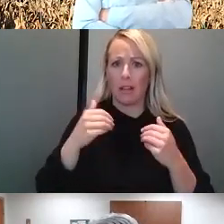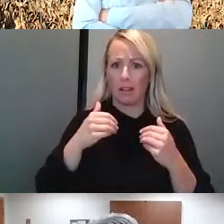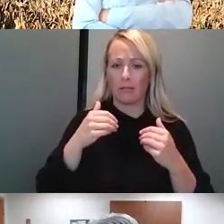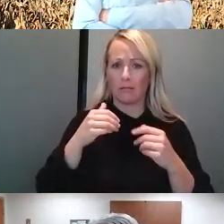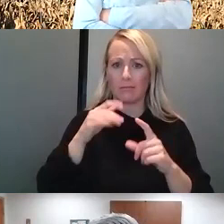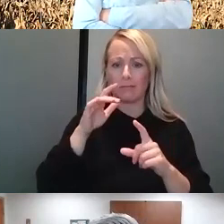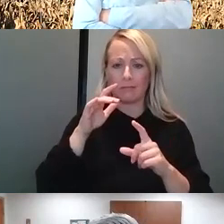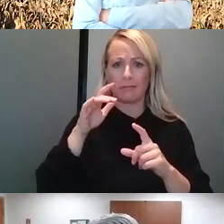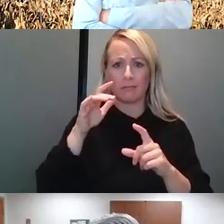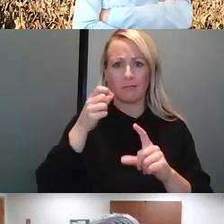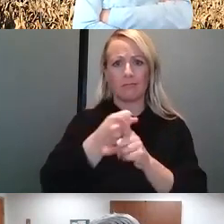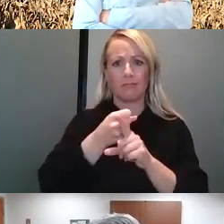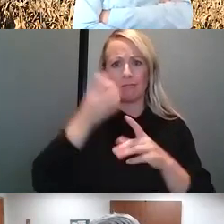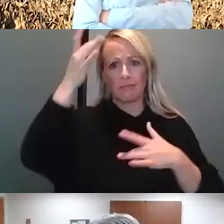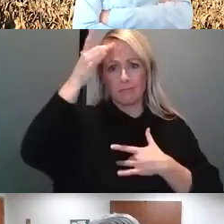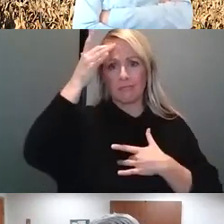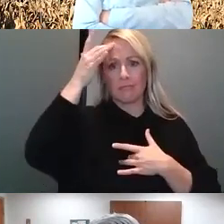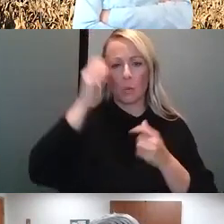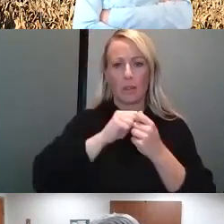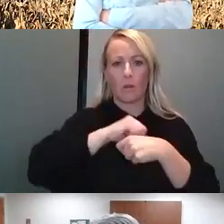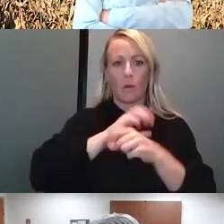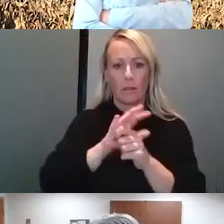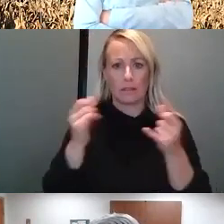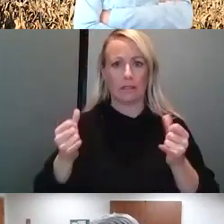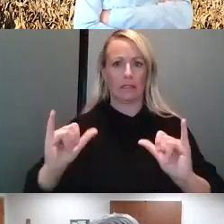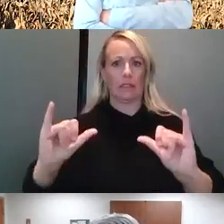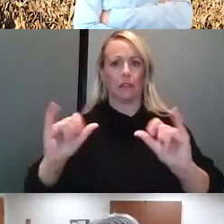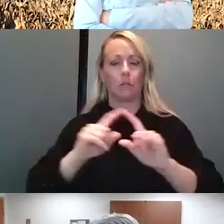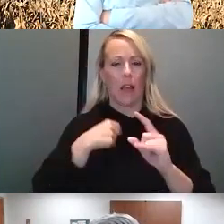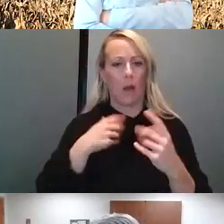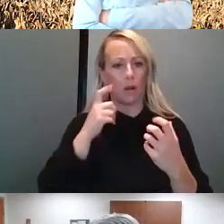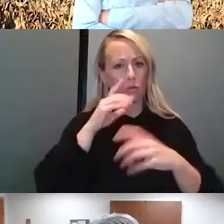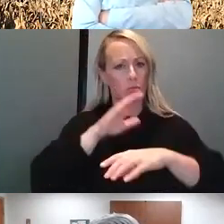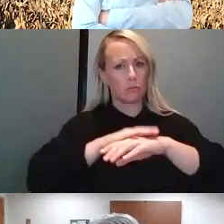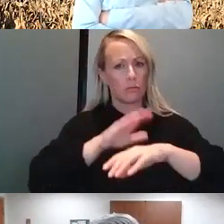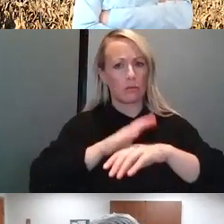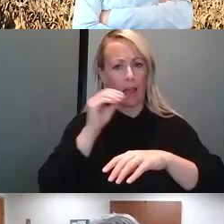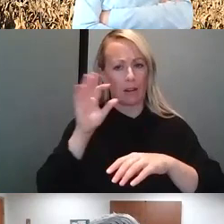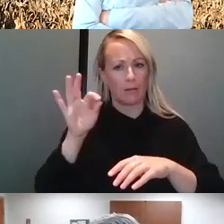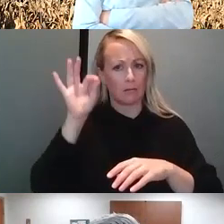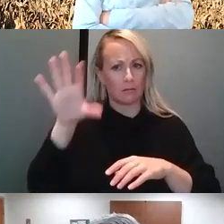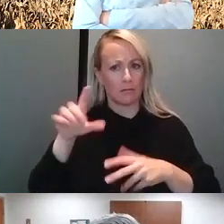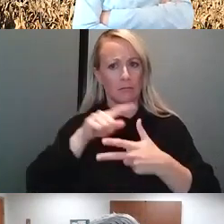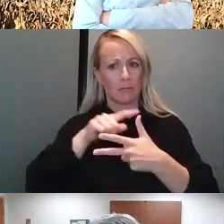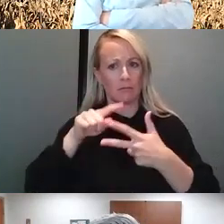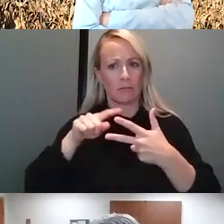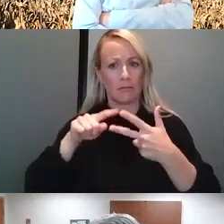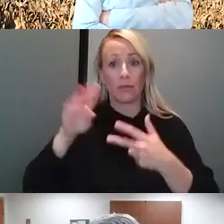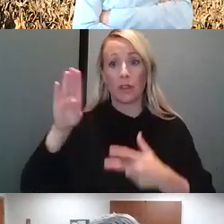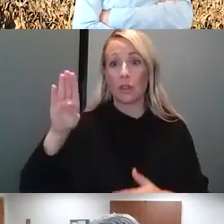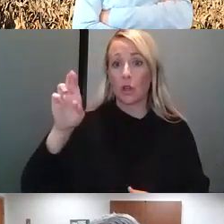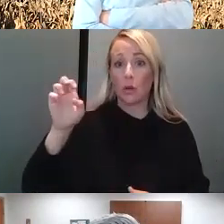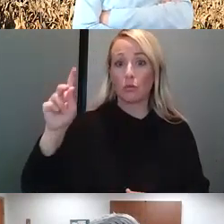lot of media coverage. I want to make just a couple, three points about that. Breakthroughs are both expected